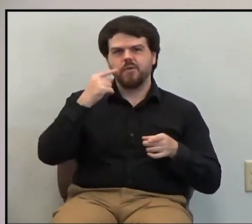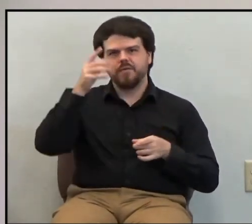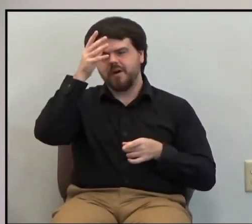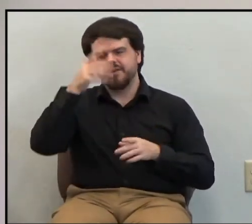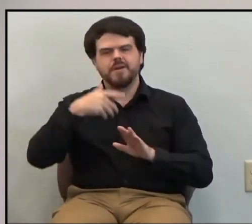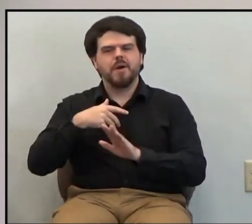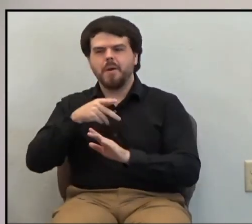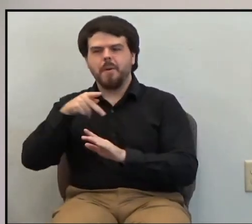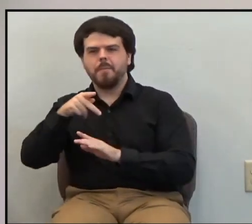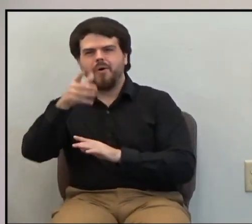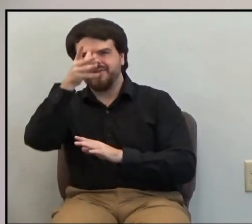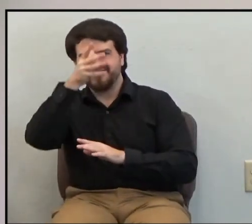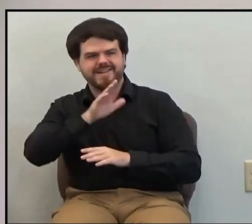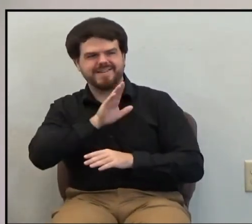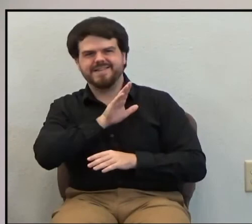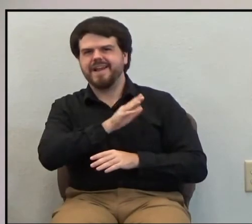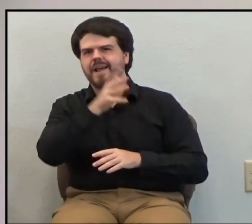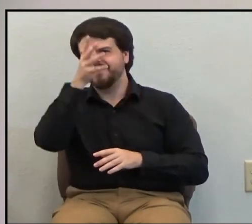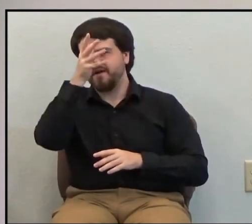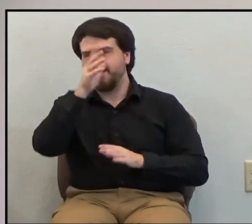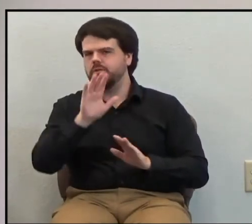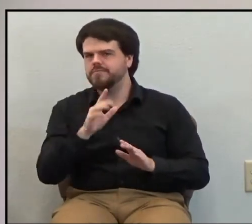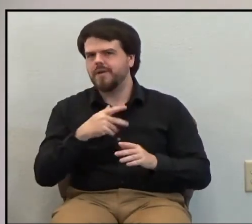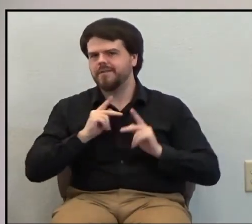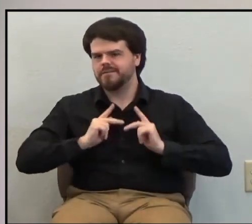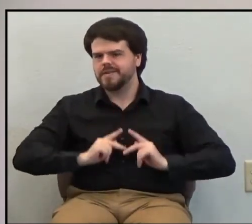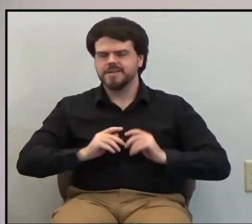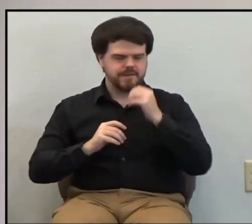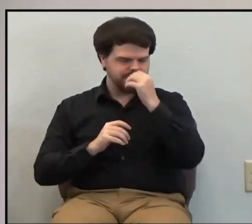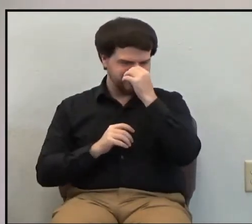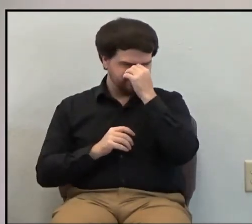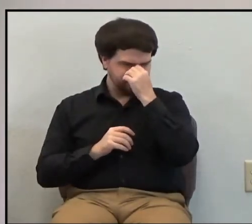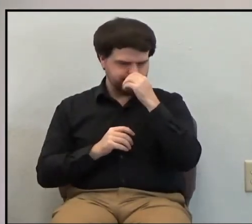not his father physically, but he was his father in the faith.